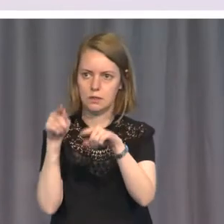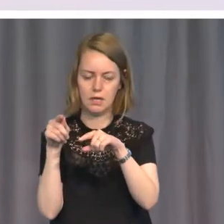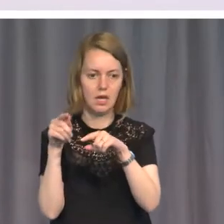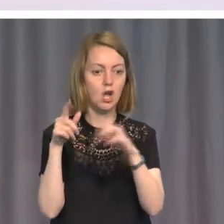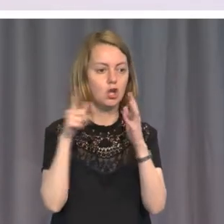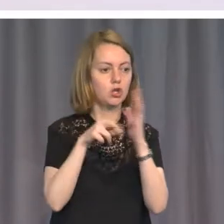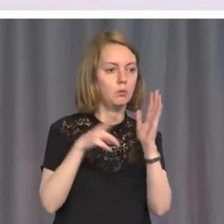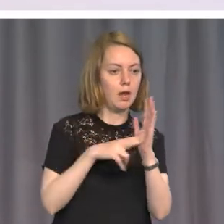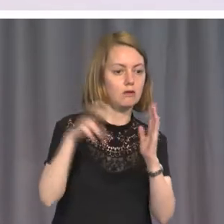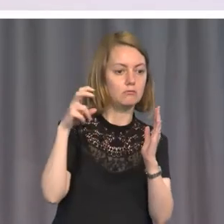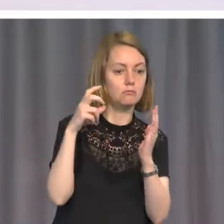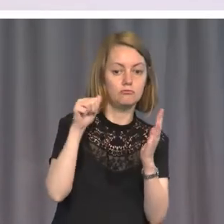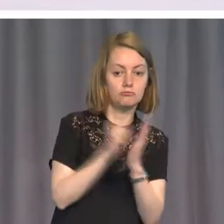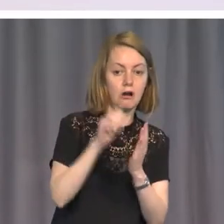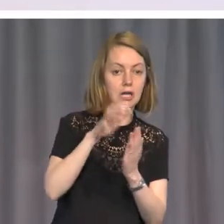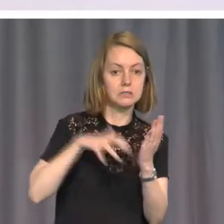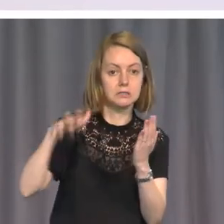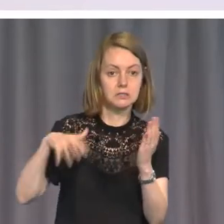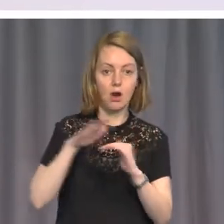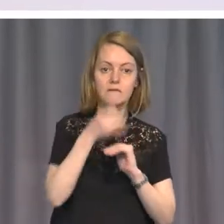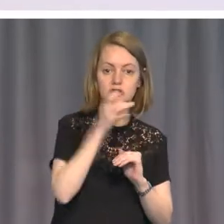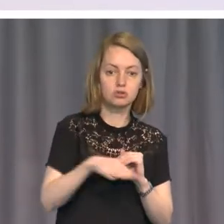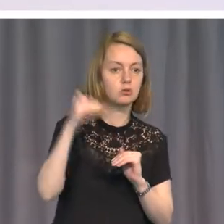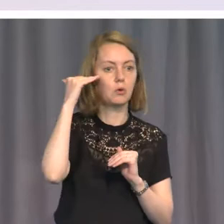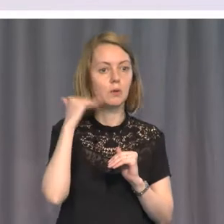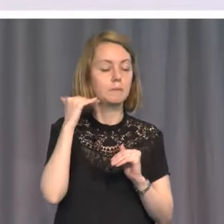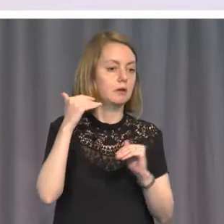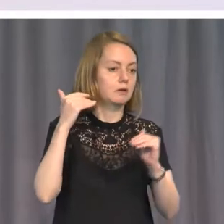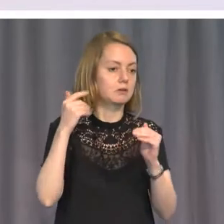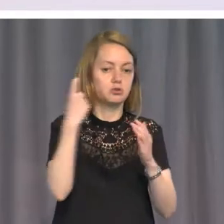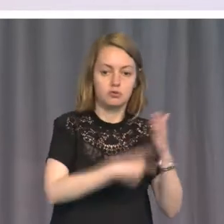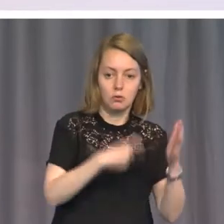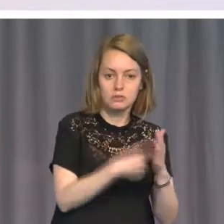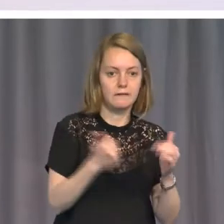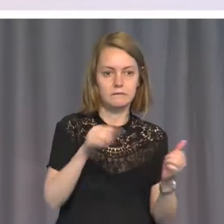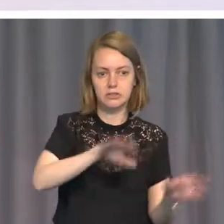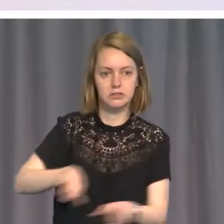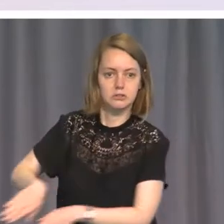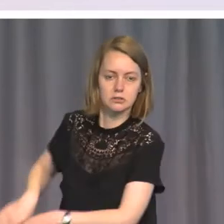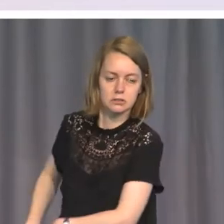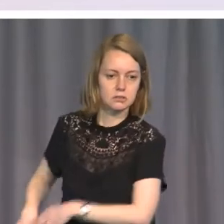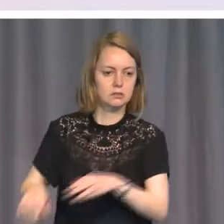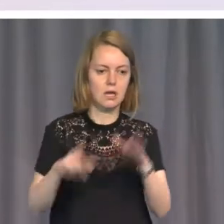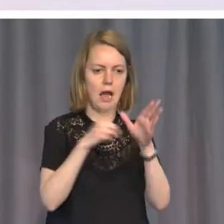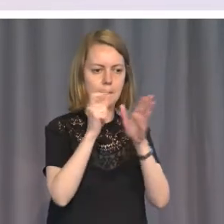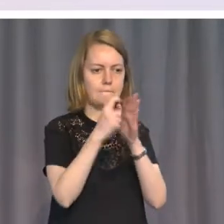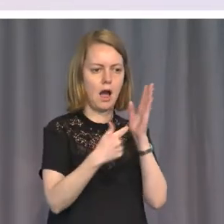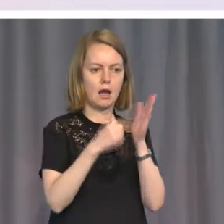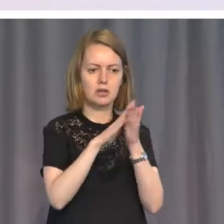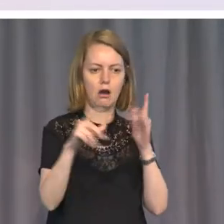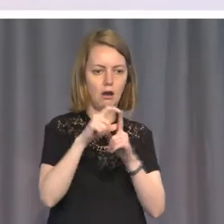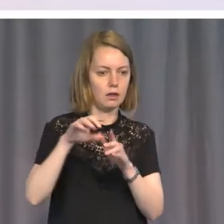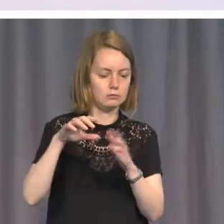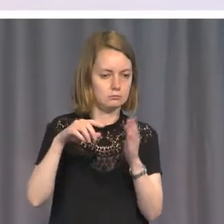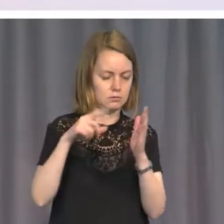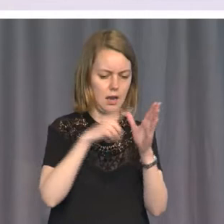in conventions about children, about women, against torture, against apartheid. These were the